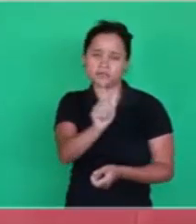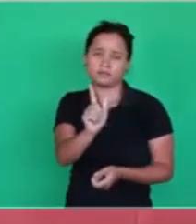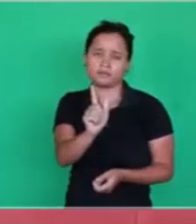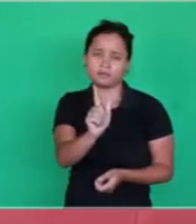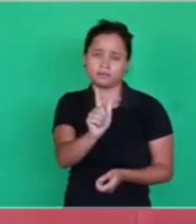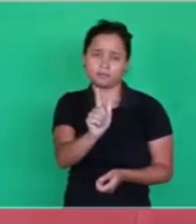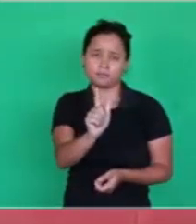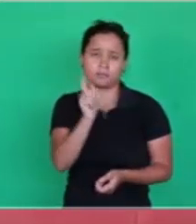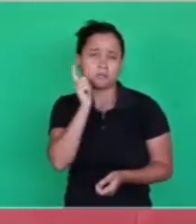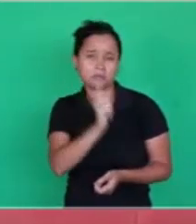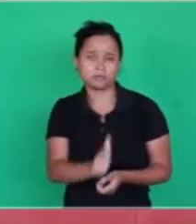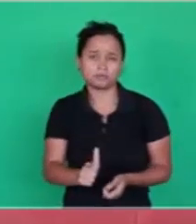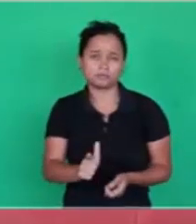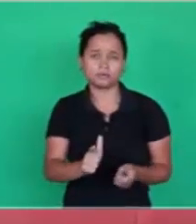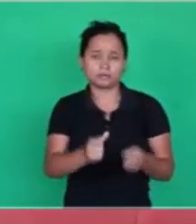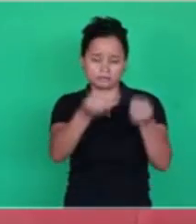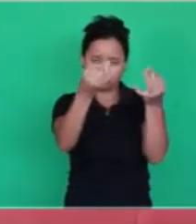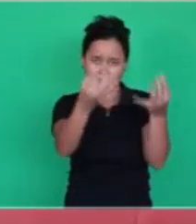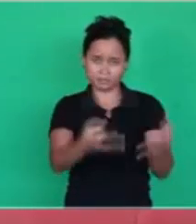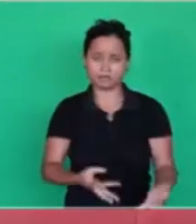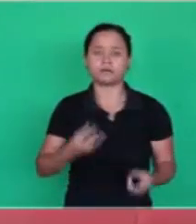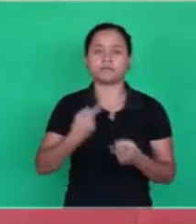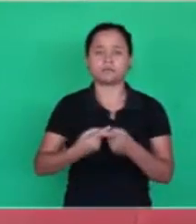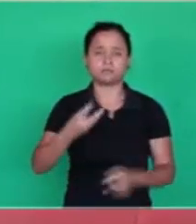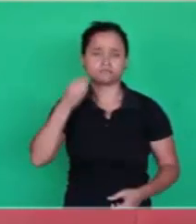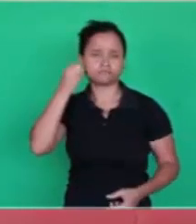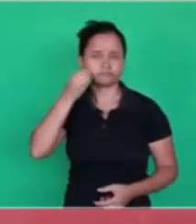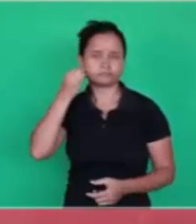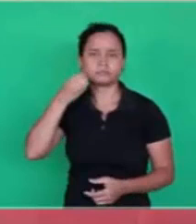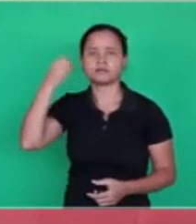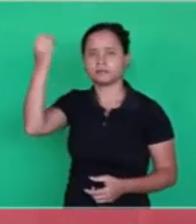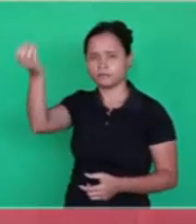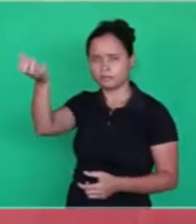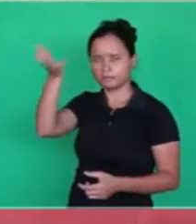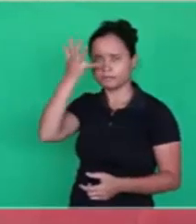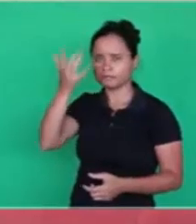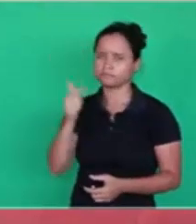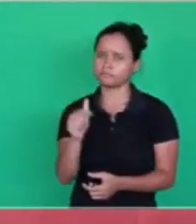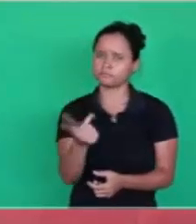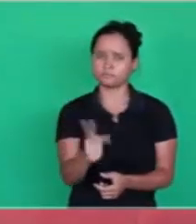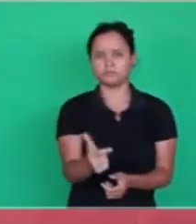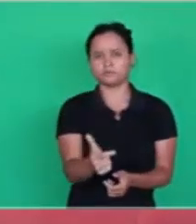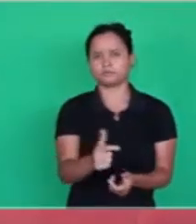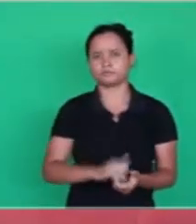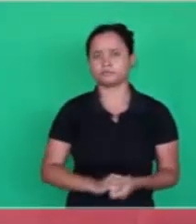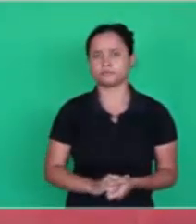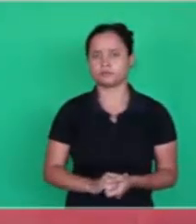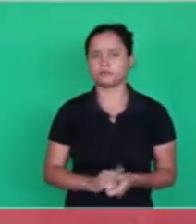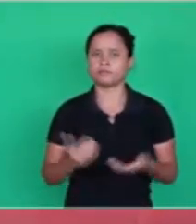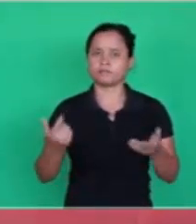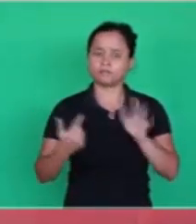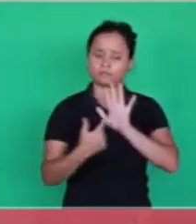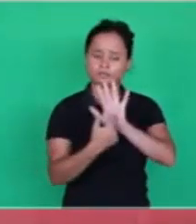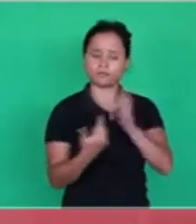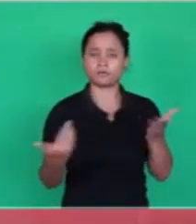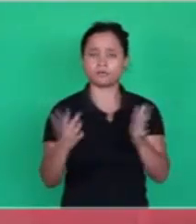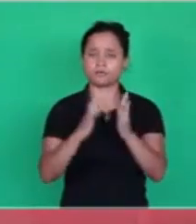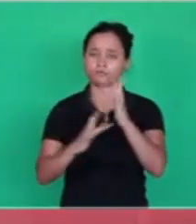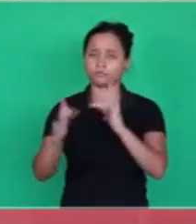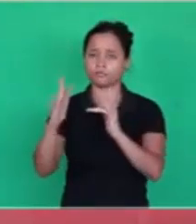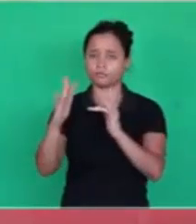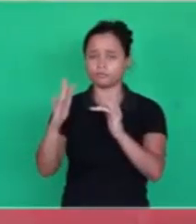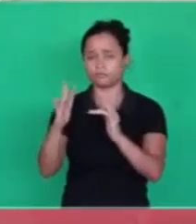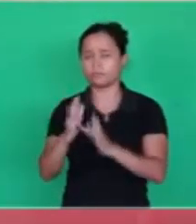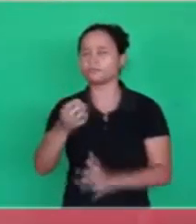that it was God because they don't have an experience with the revelation. Therefore, Jesus, religion